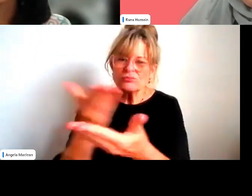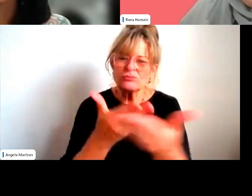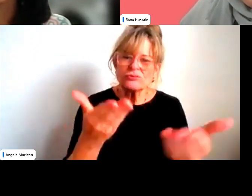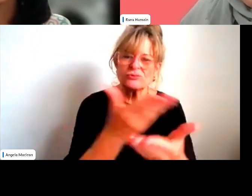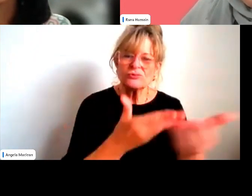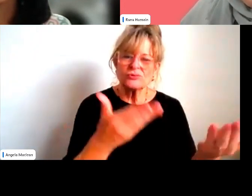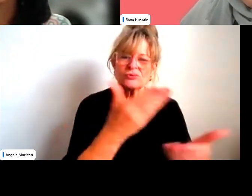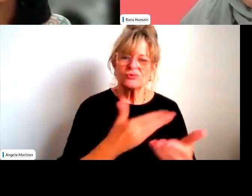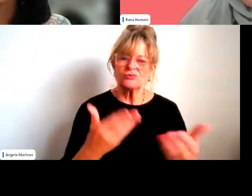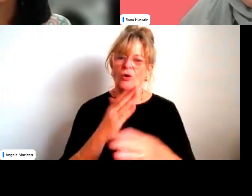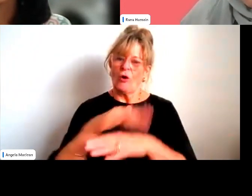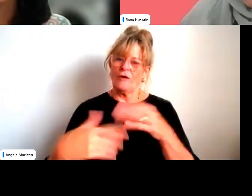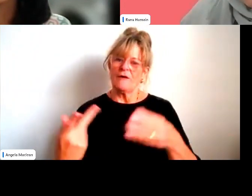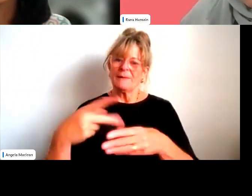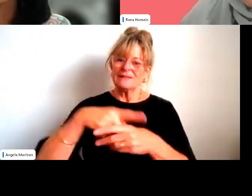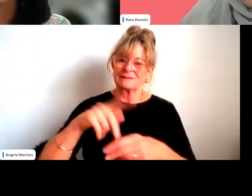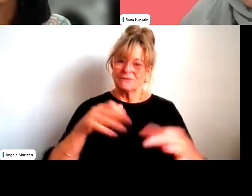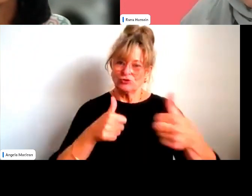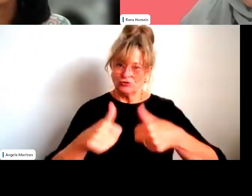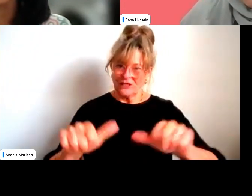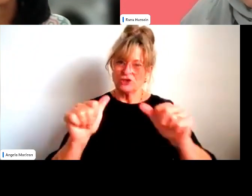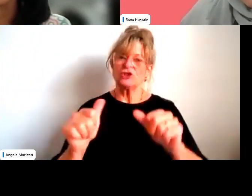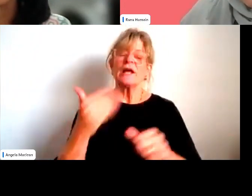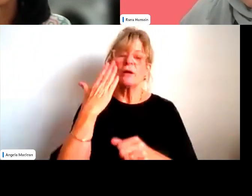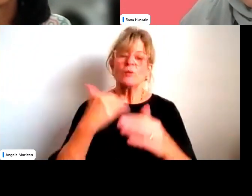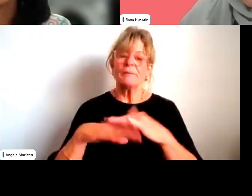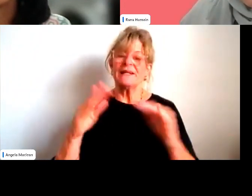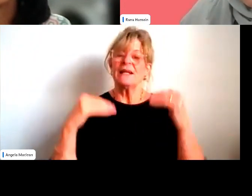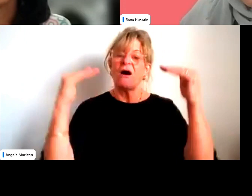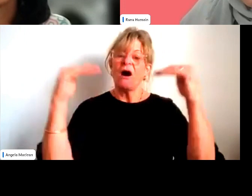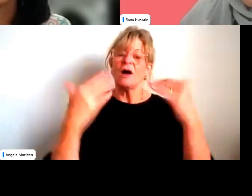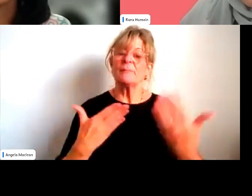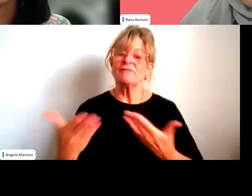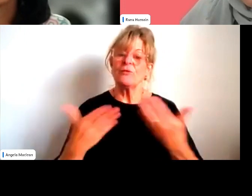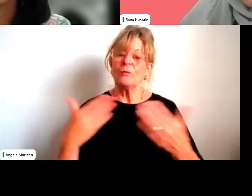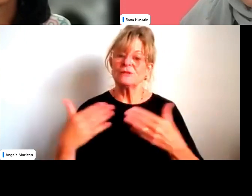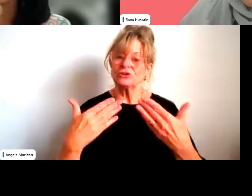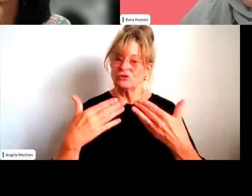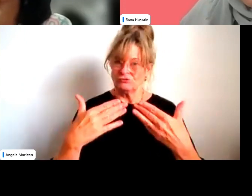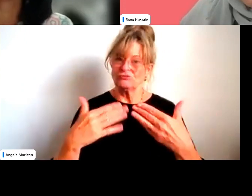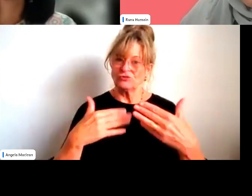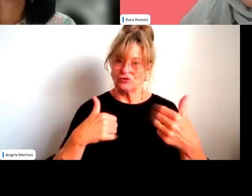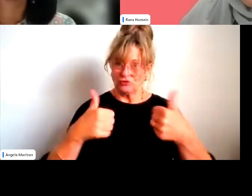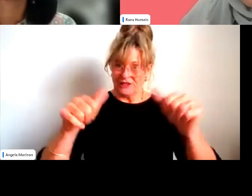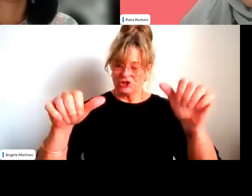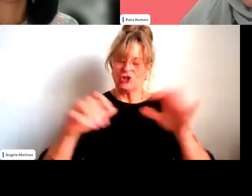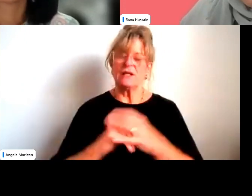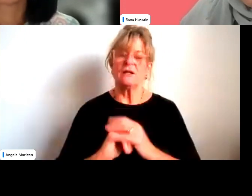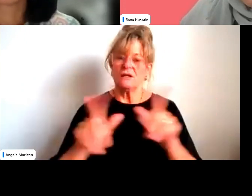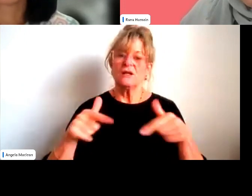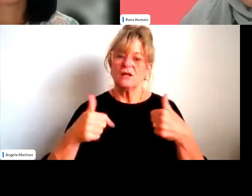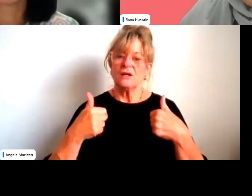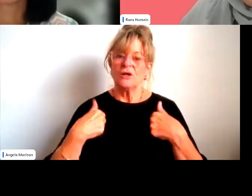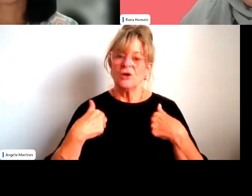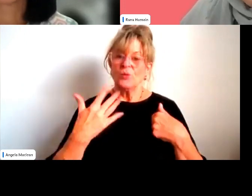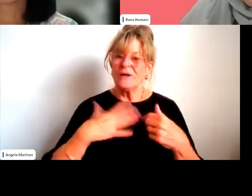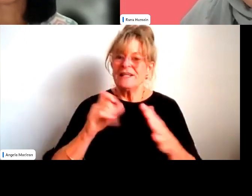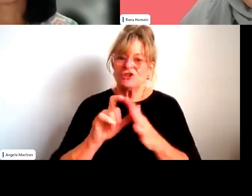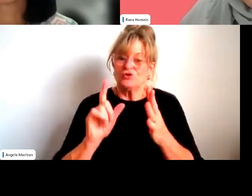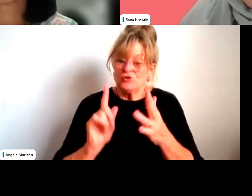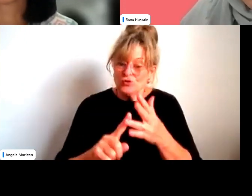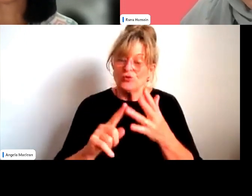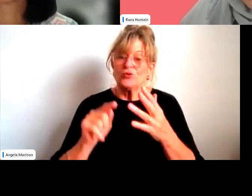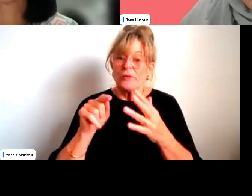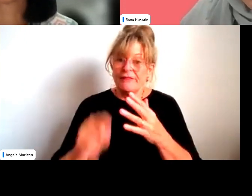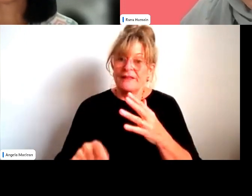strategy and women in high performance strategy, but just anecdotally across the sporting world is, you know, we need to be doing it differently. We can't